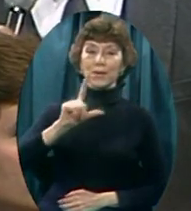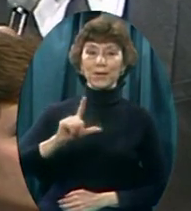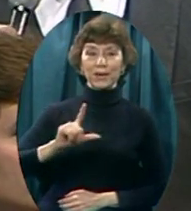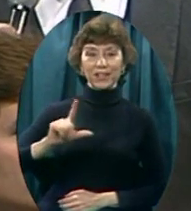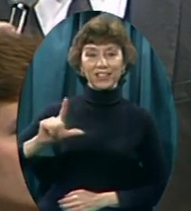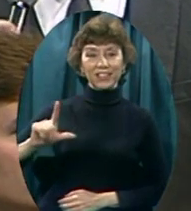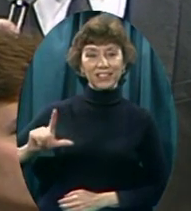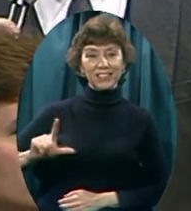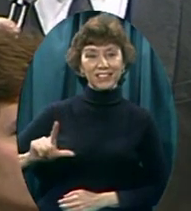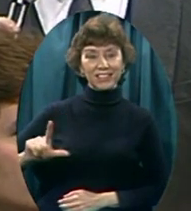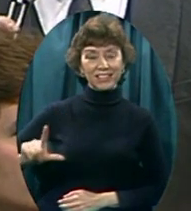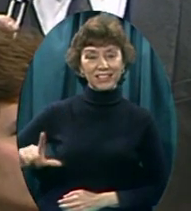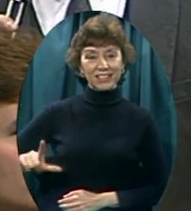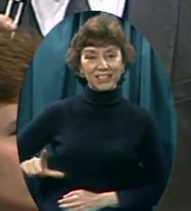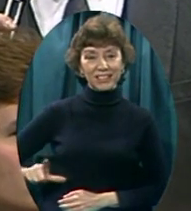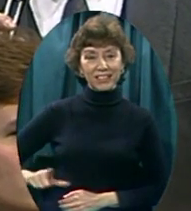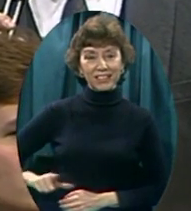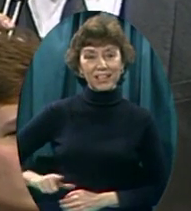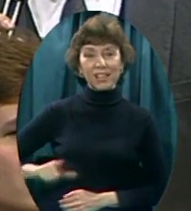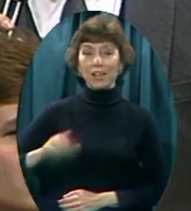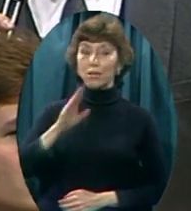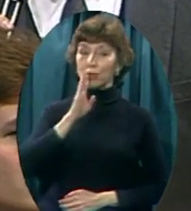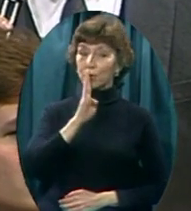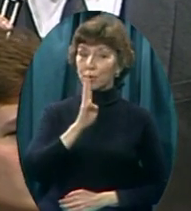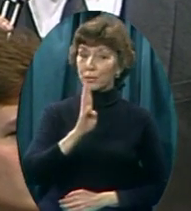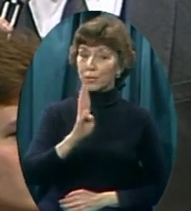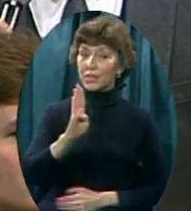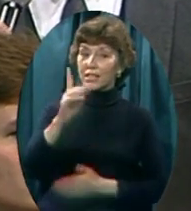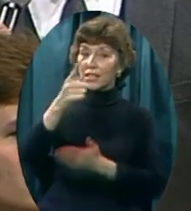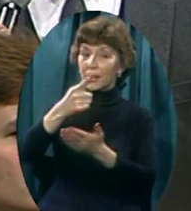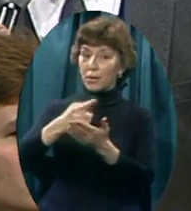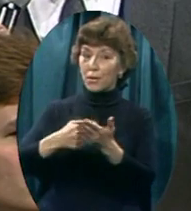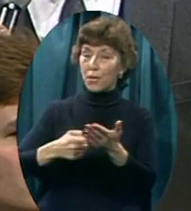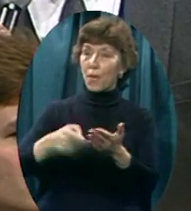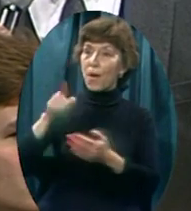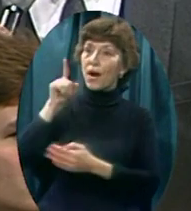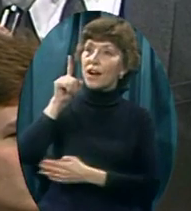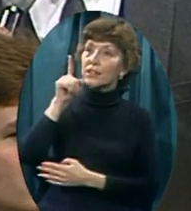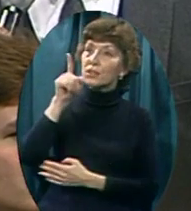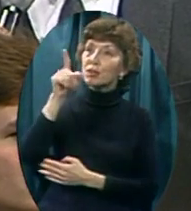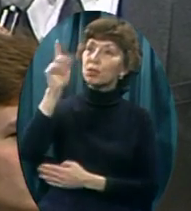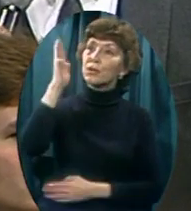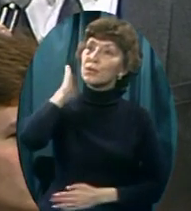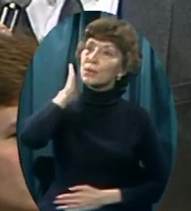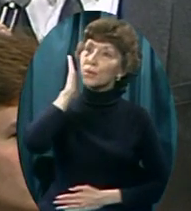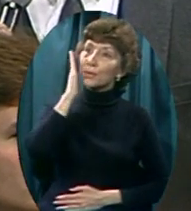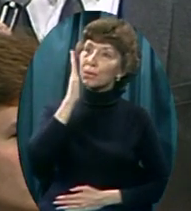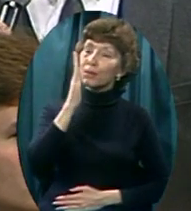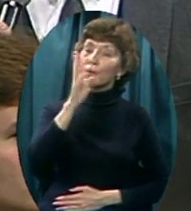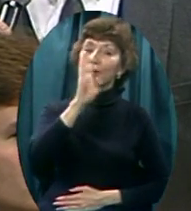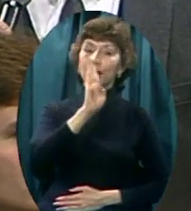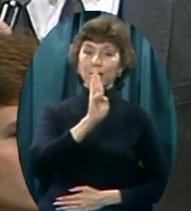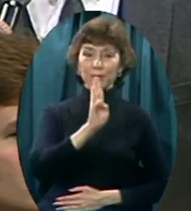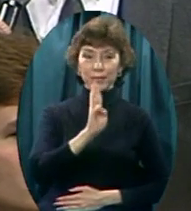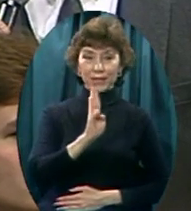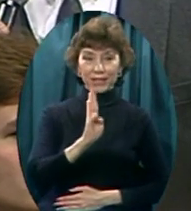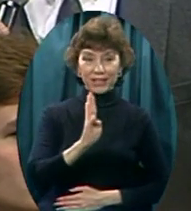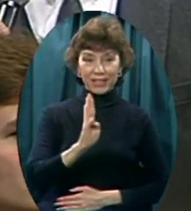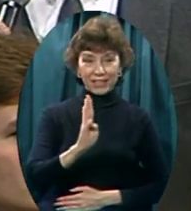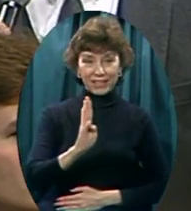to serve what you would be.